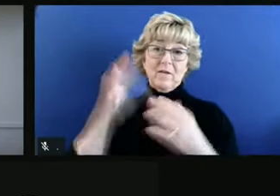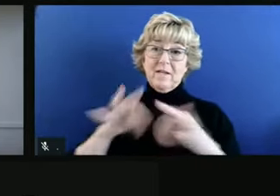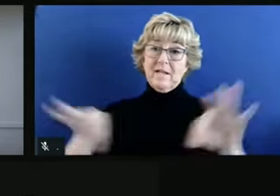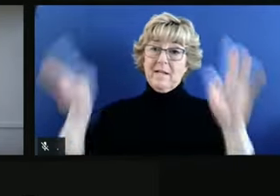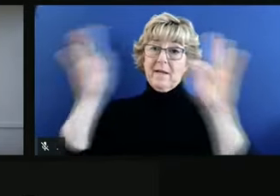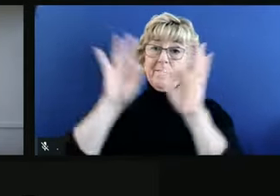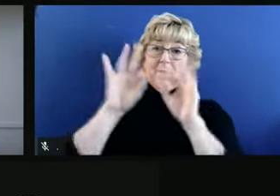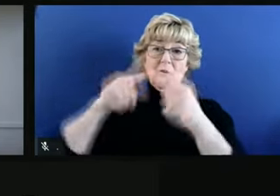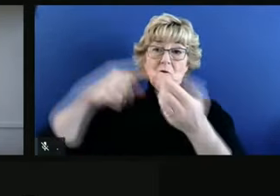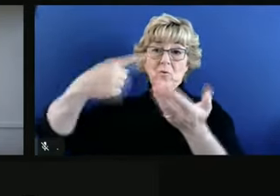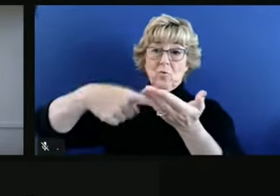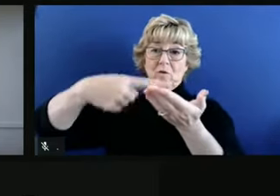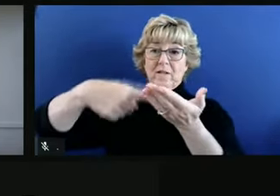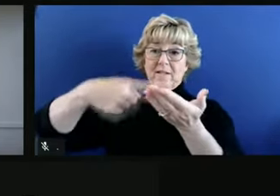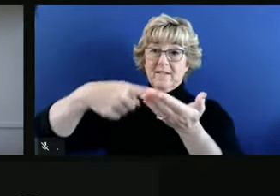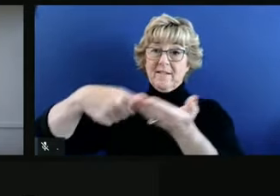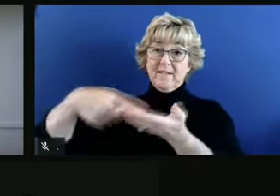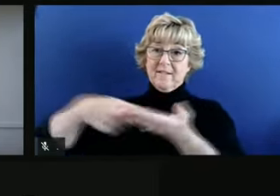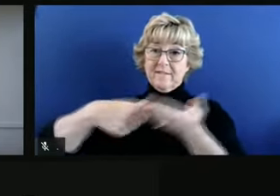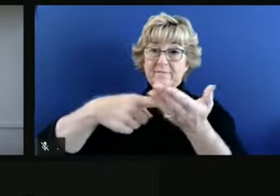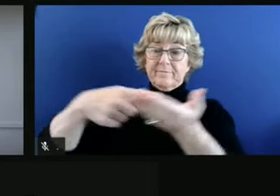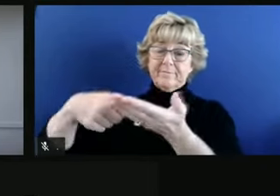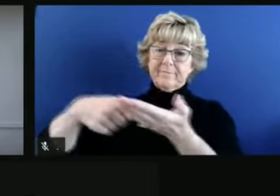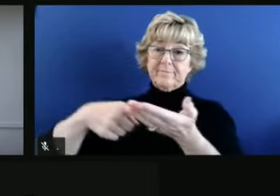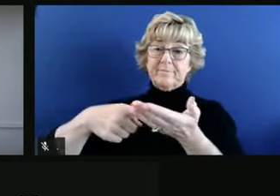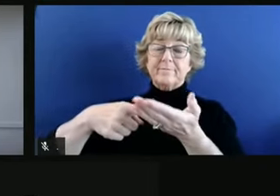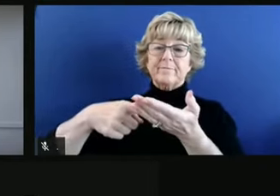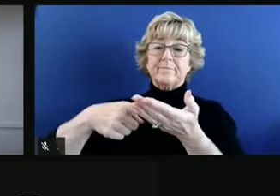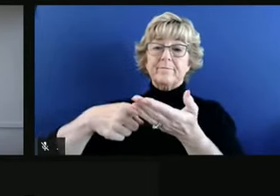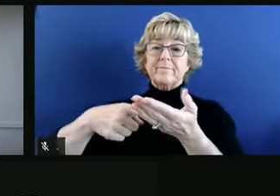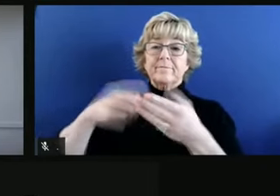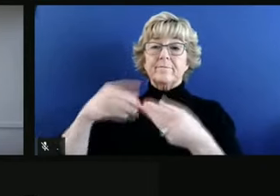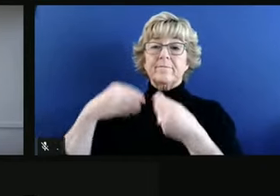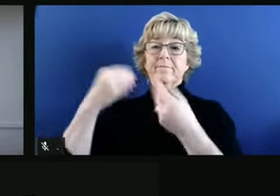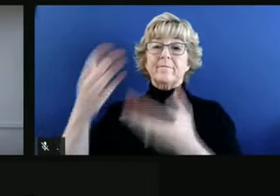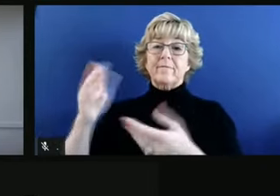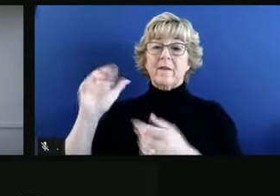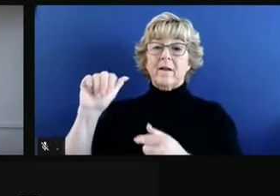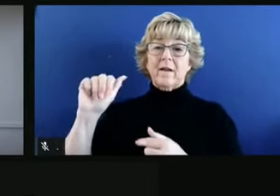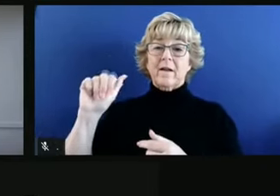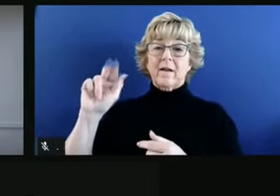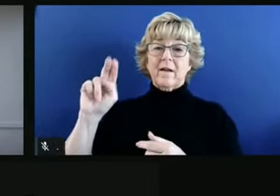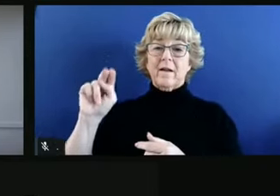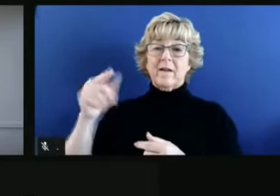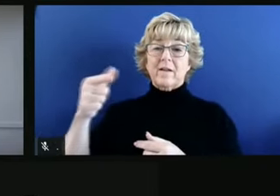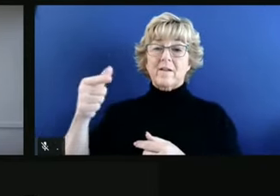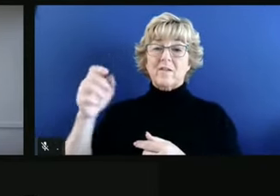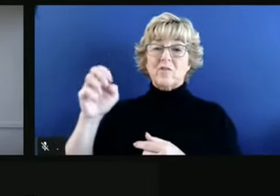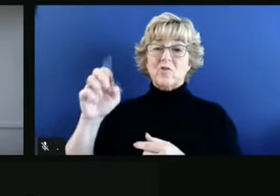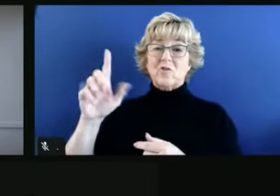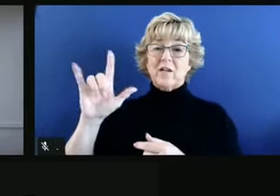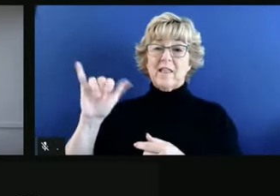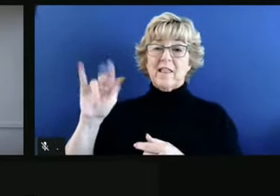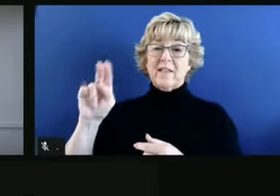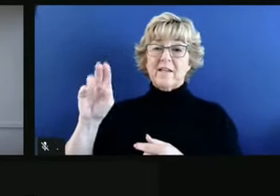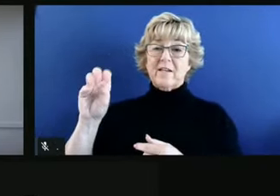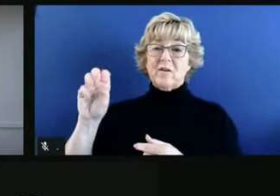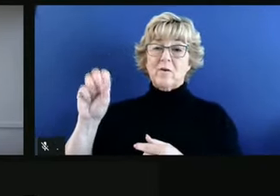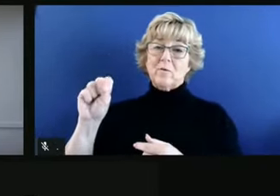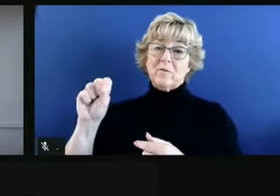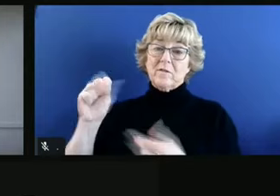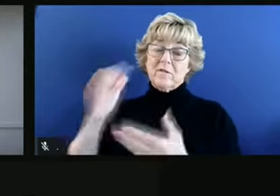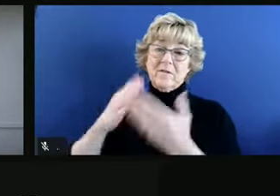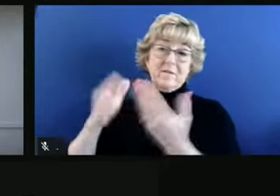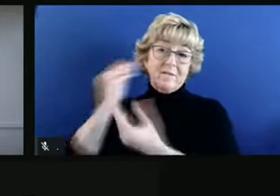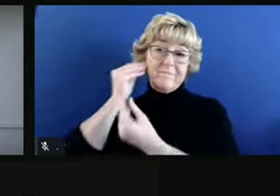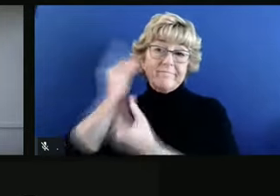that they discuss that together. Give, you know, Angelino some notice, but really move with the decision so